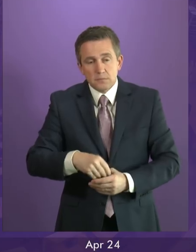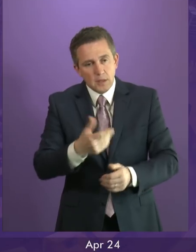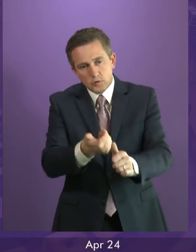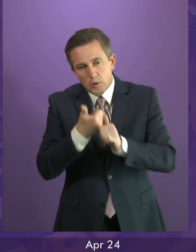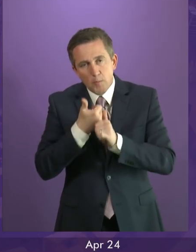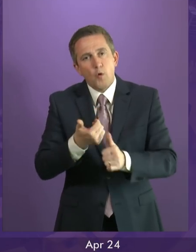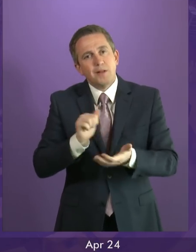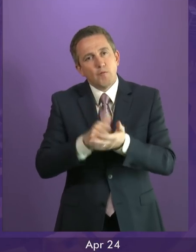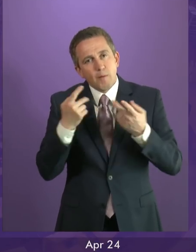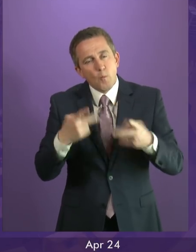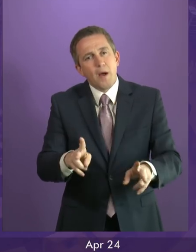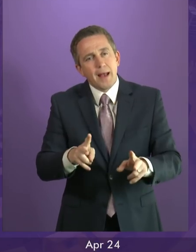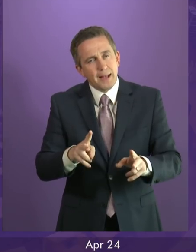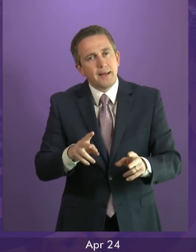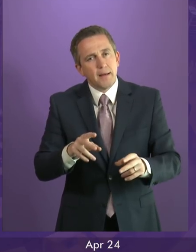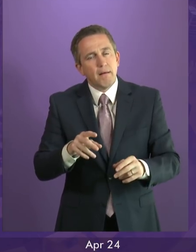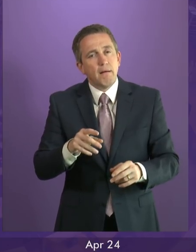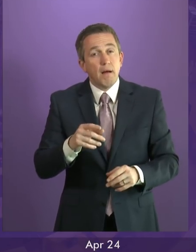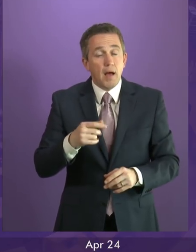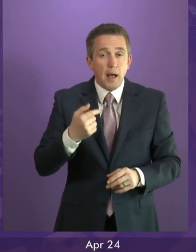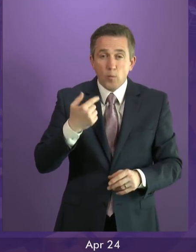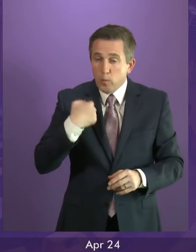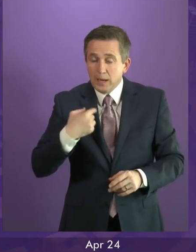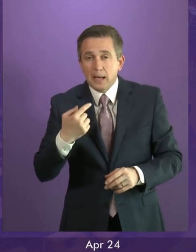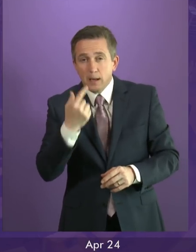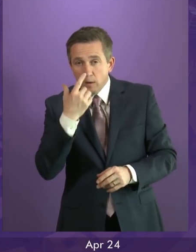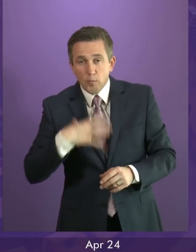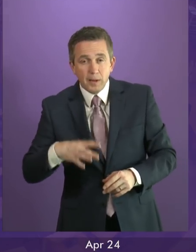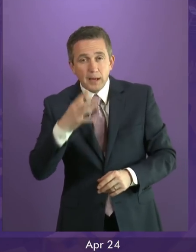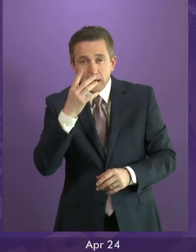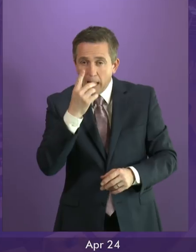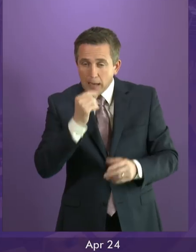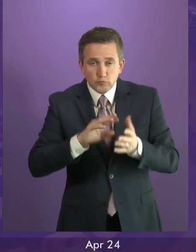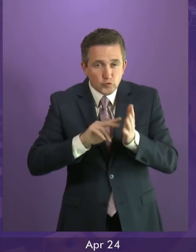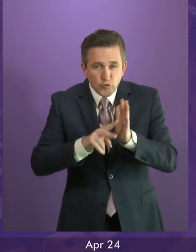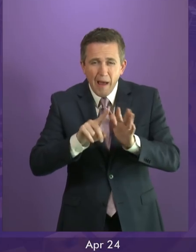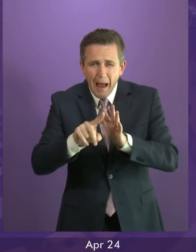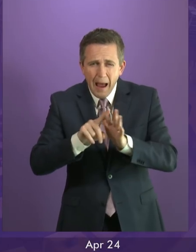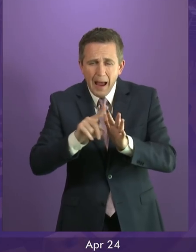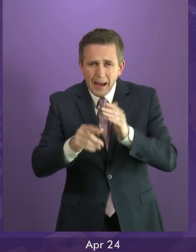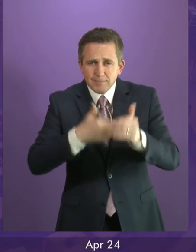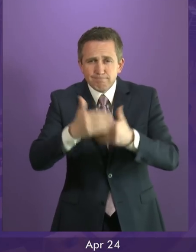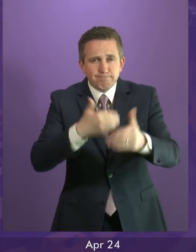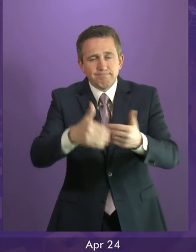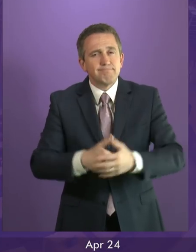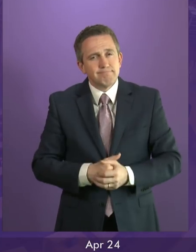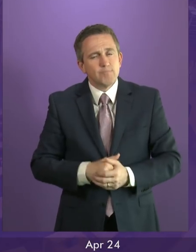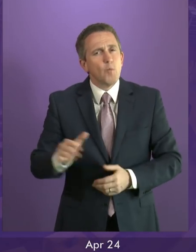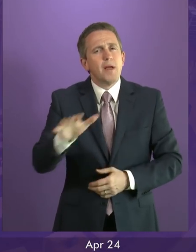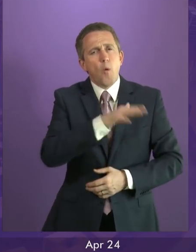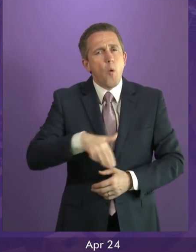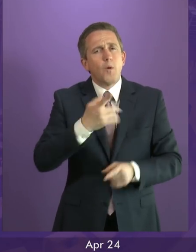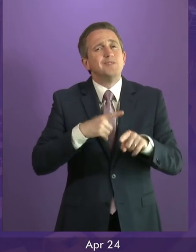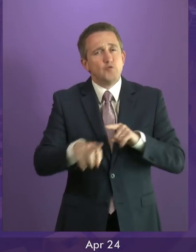is intended. And then we can try. These are things not easy. There is no inevitability about it. But all of us can try,